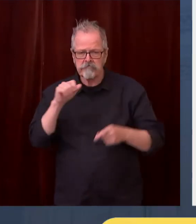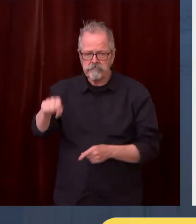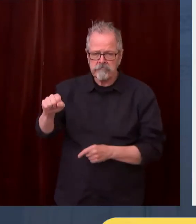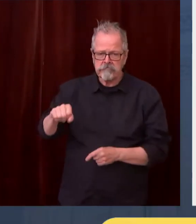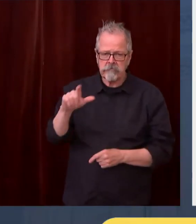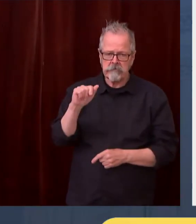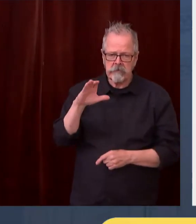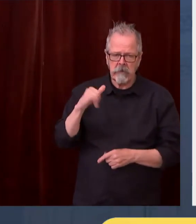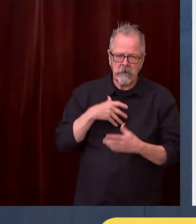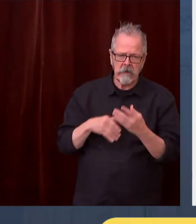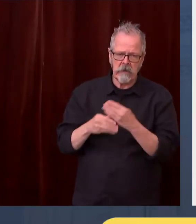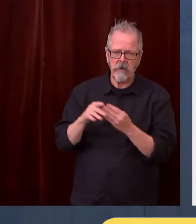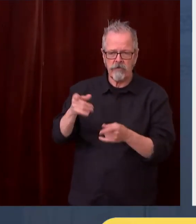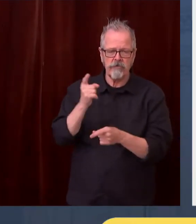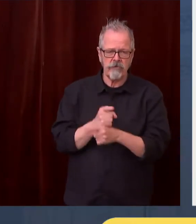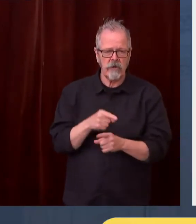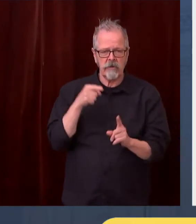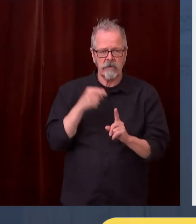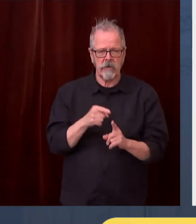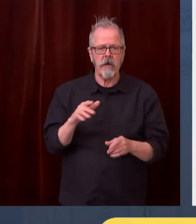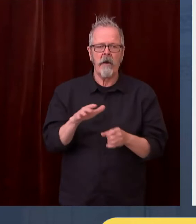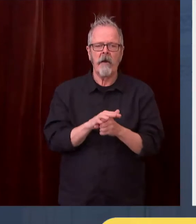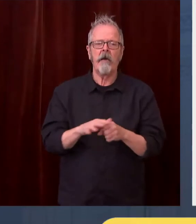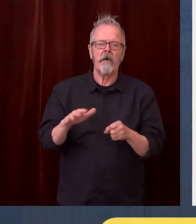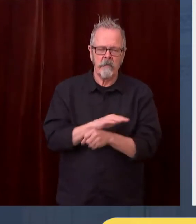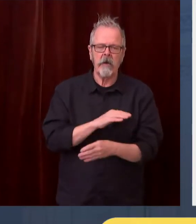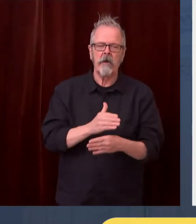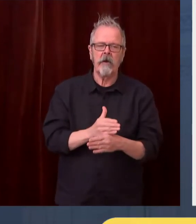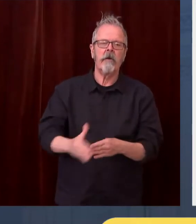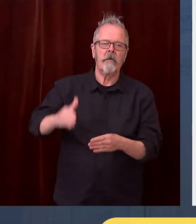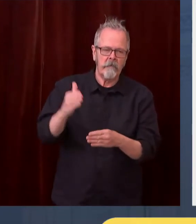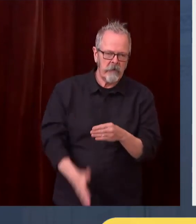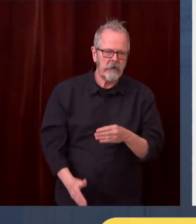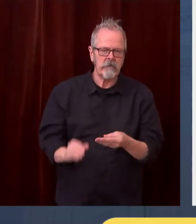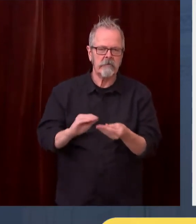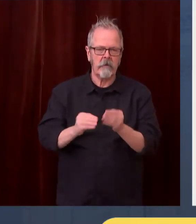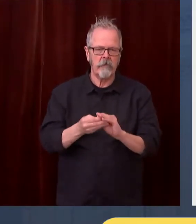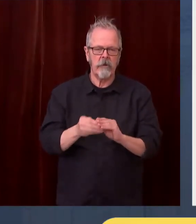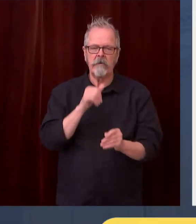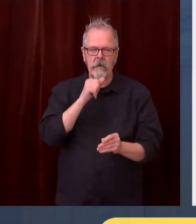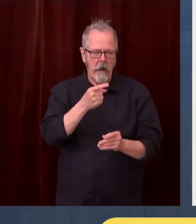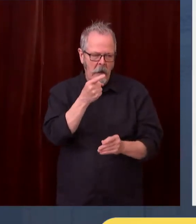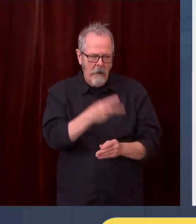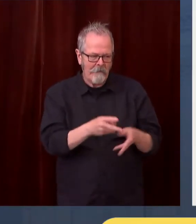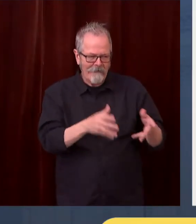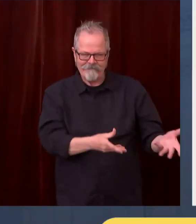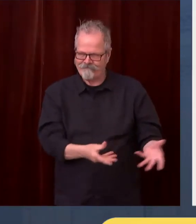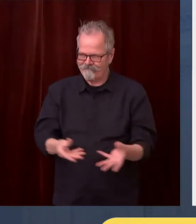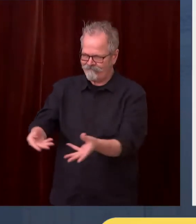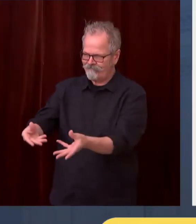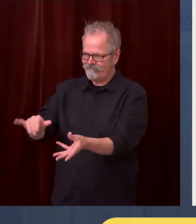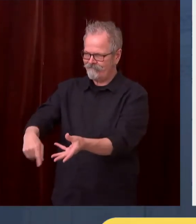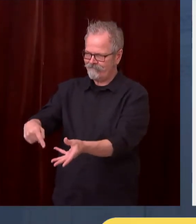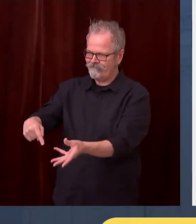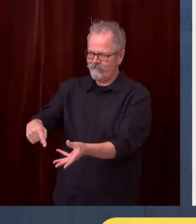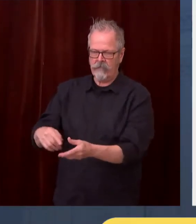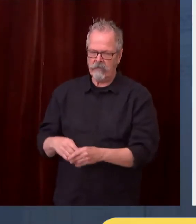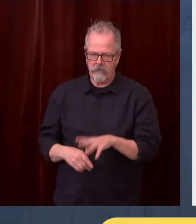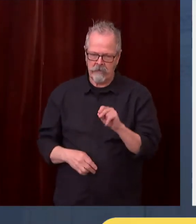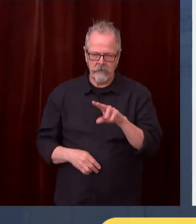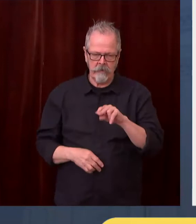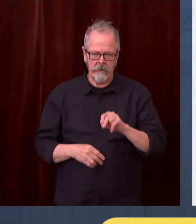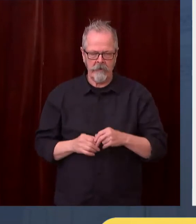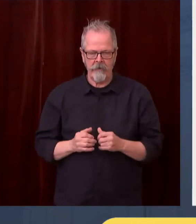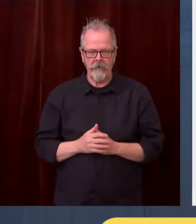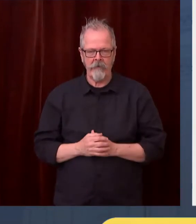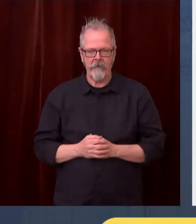And we, for the data systems for cases, I think you mentioned that